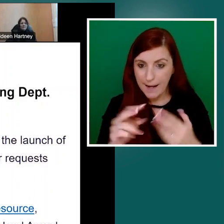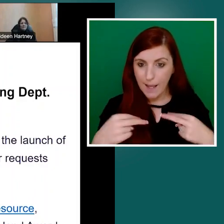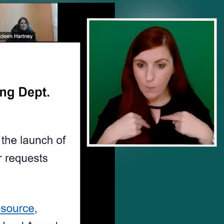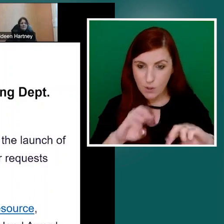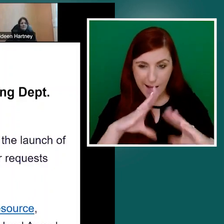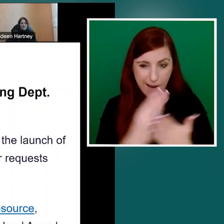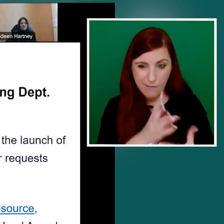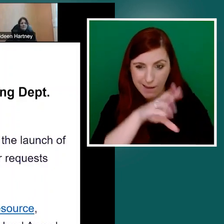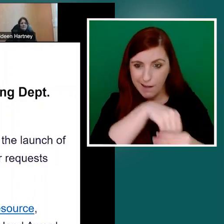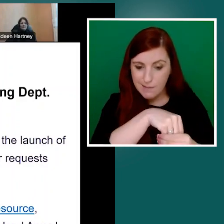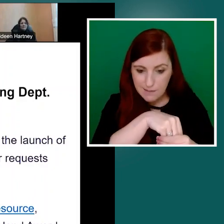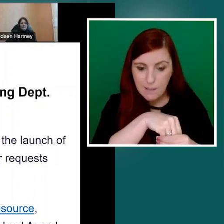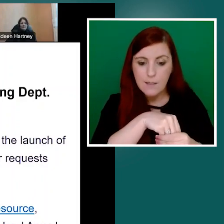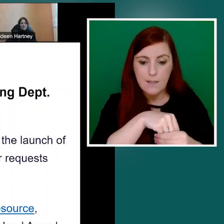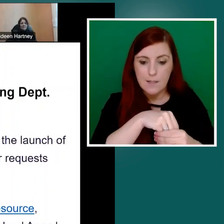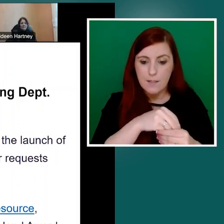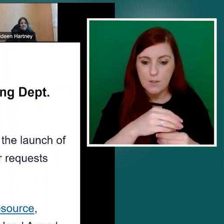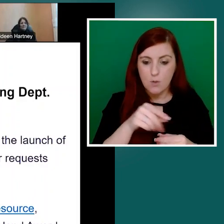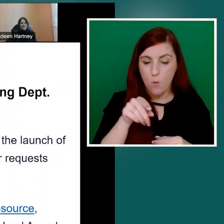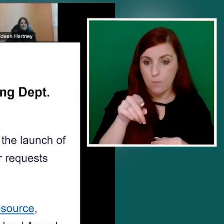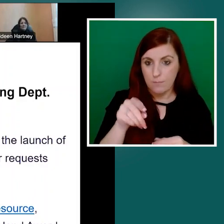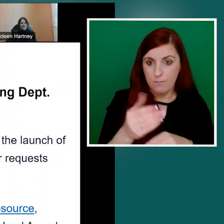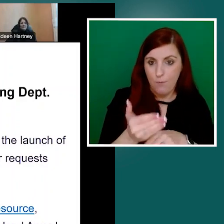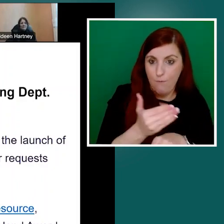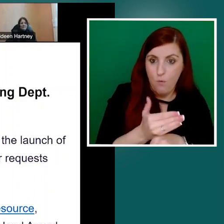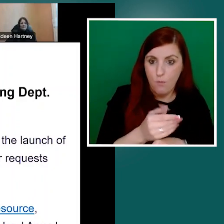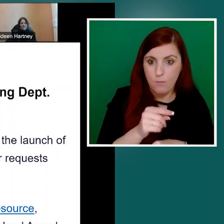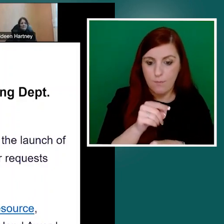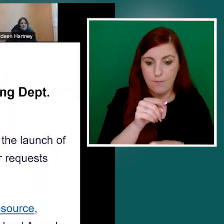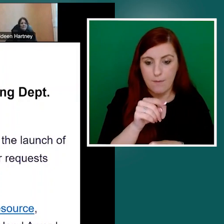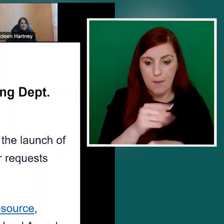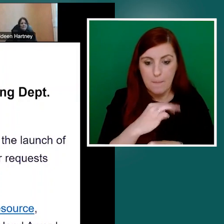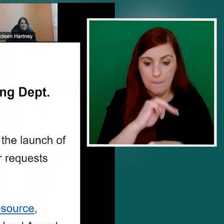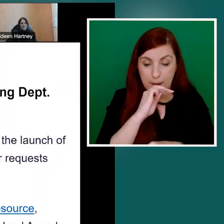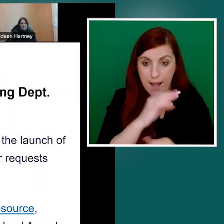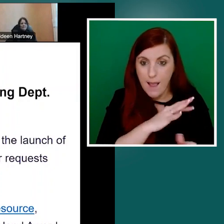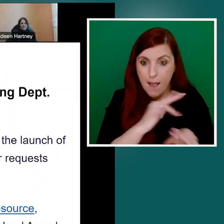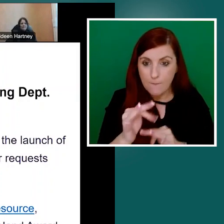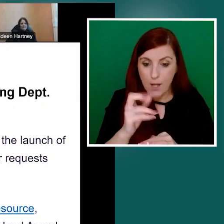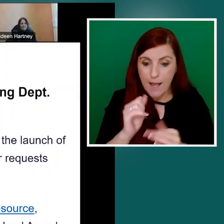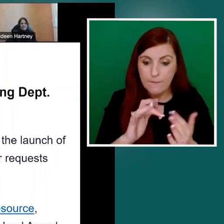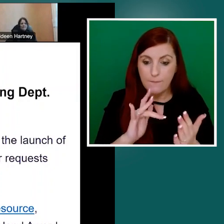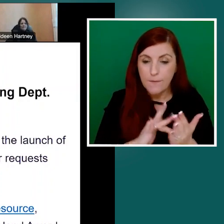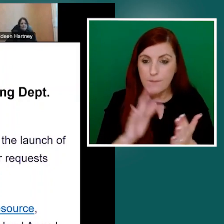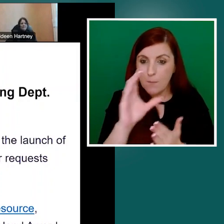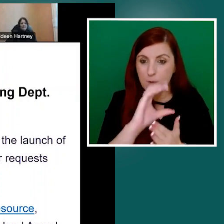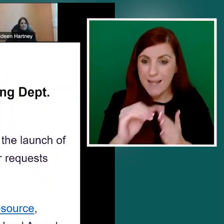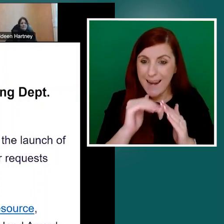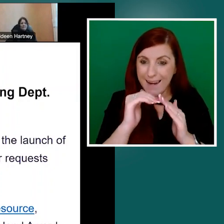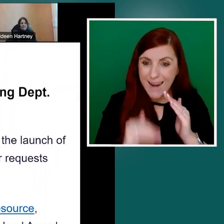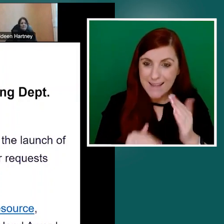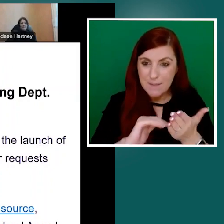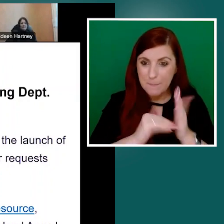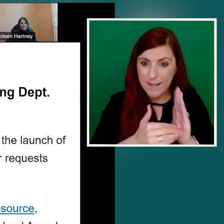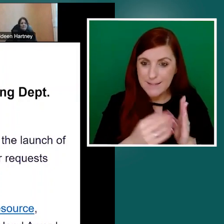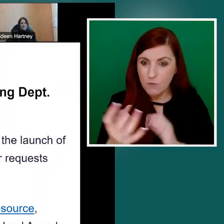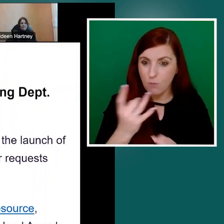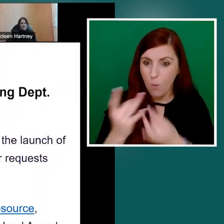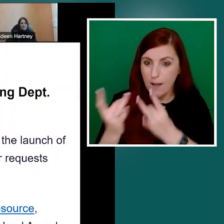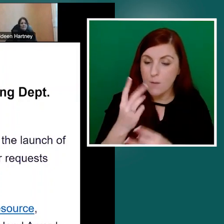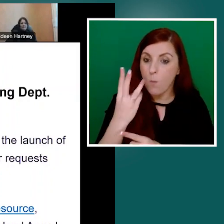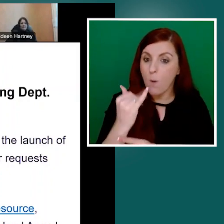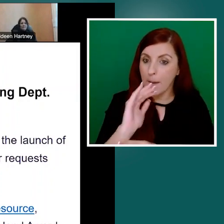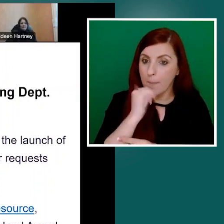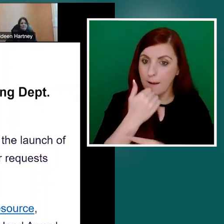in 15 percent fewer maintenance requests. And that was because they were able to kind of communicate to their tenants how to